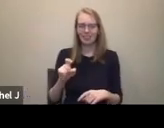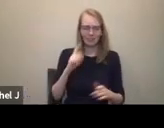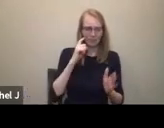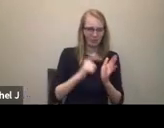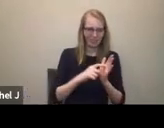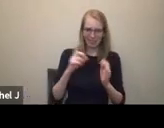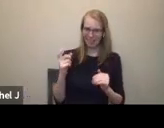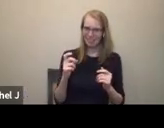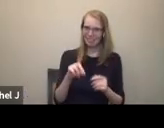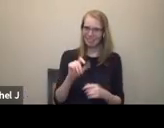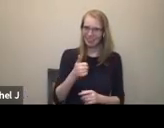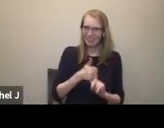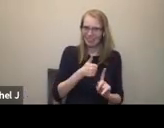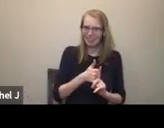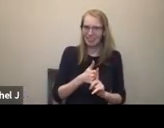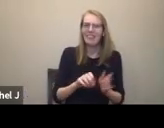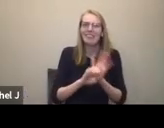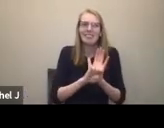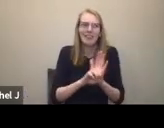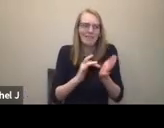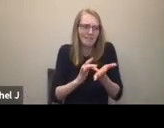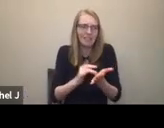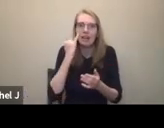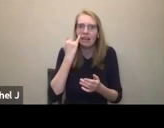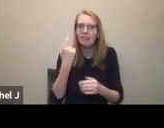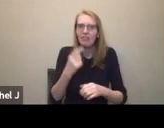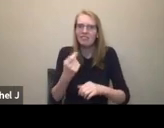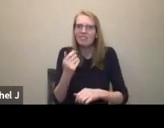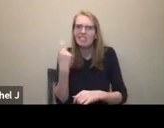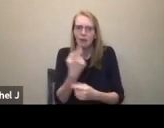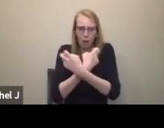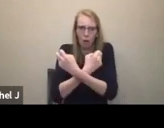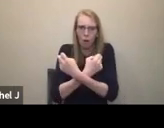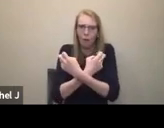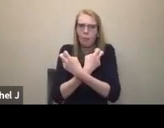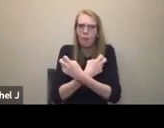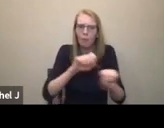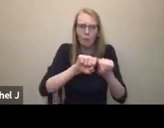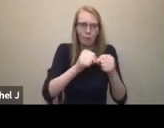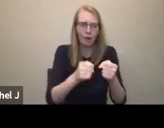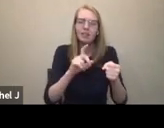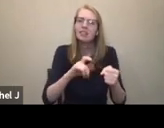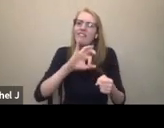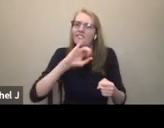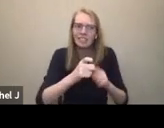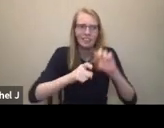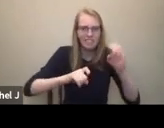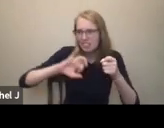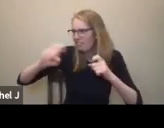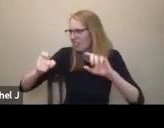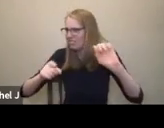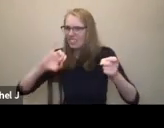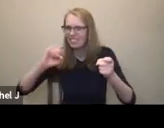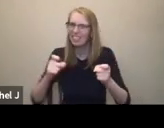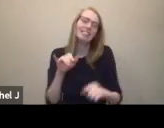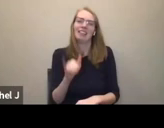will help you walk again. We will make you whole again. So it's a little bit in our minds from disability culture perspective, it's a negative perception